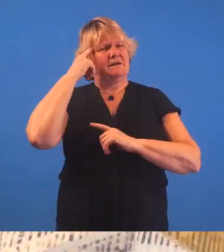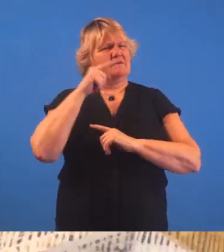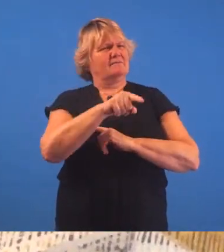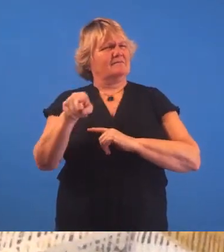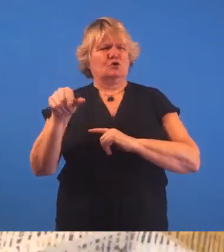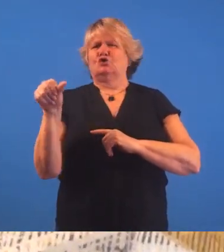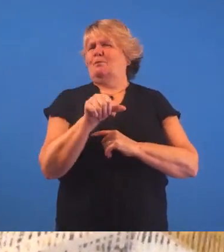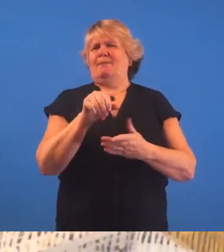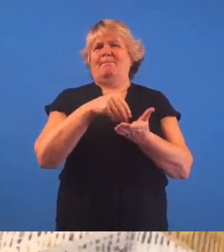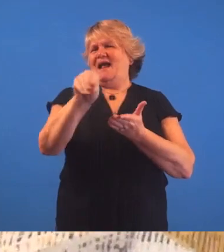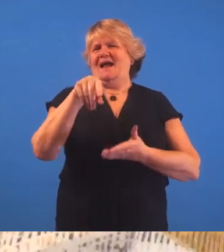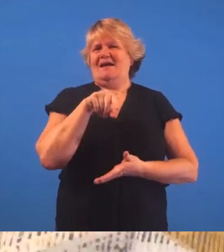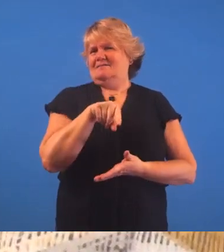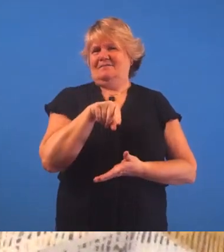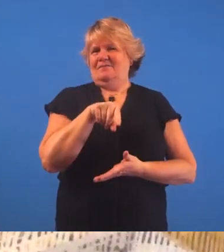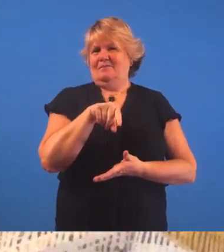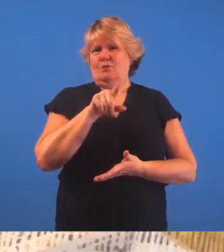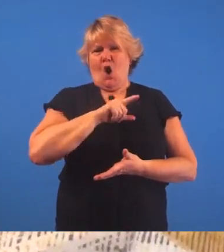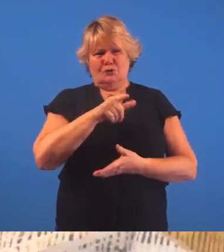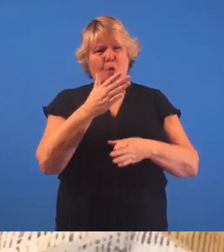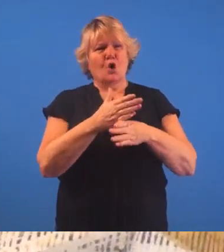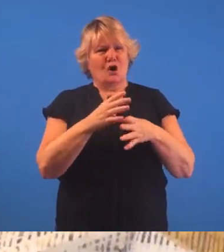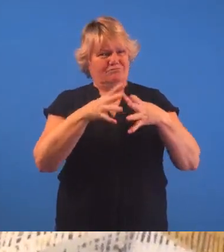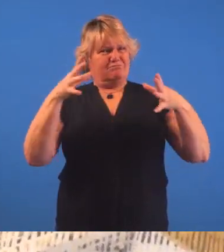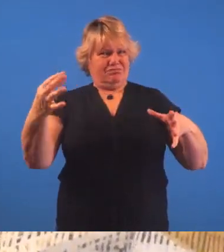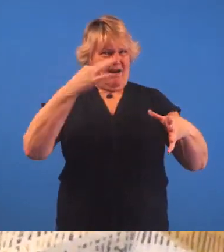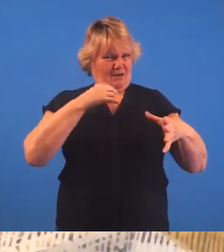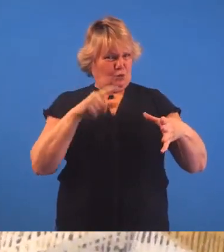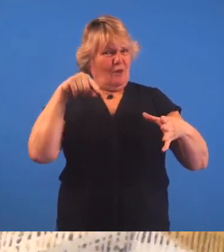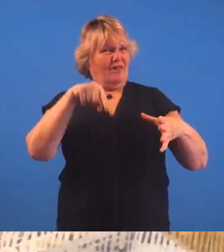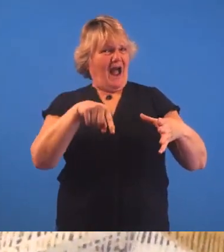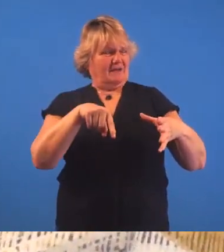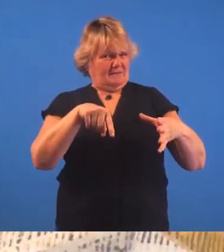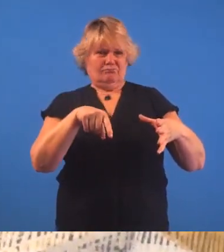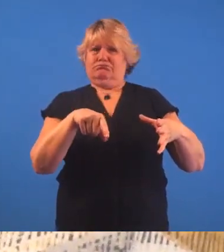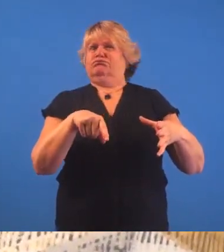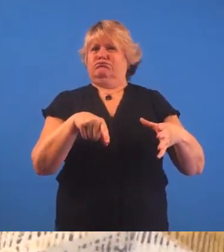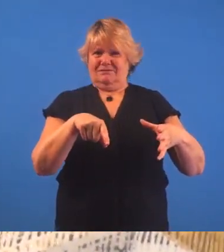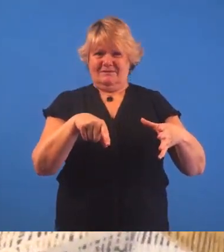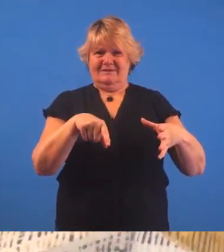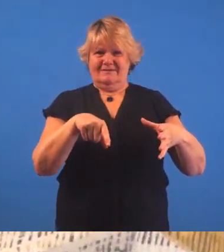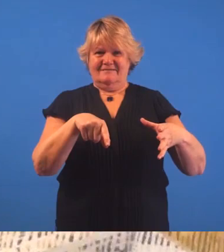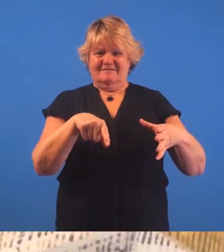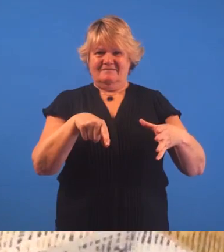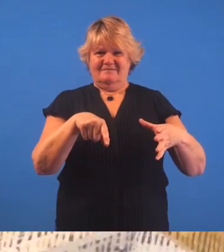would definitely have to be paid positions because of the level of work they were asking me to do.